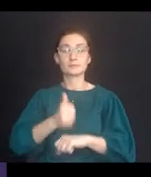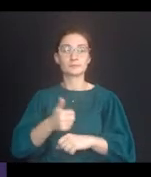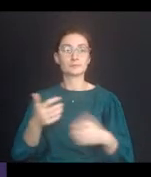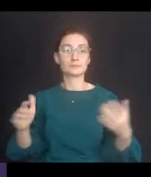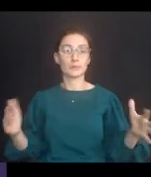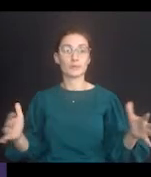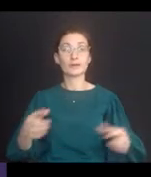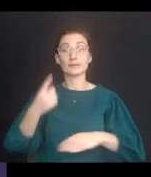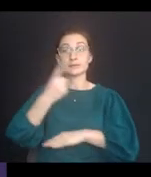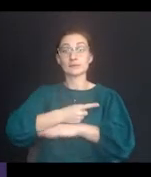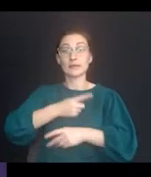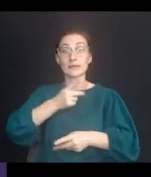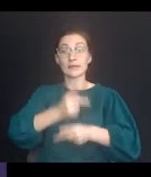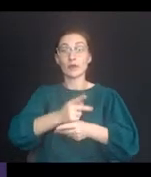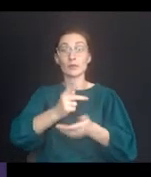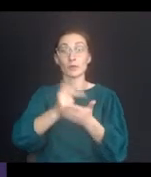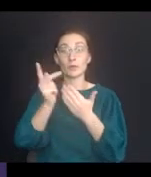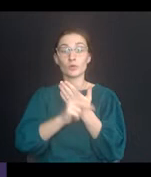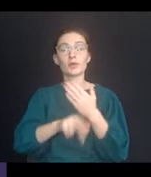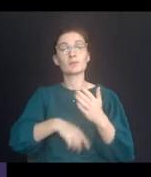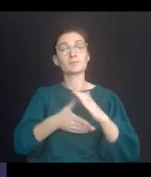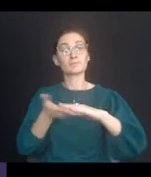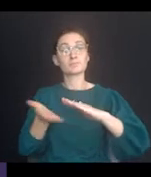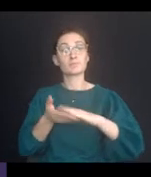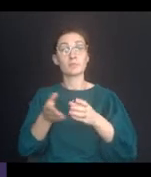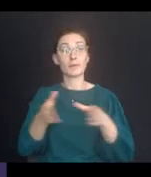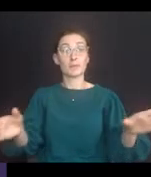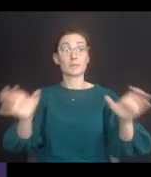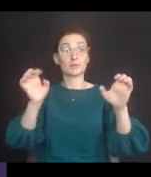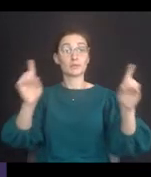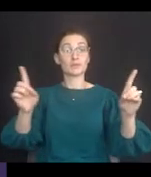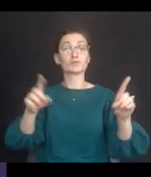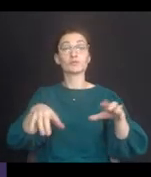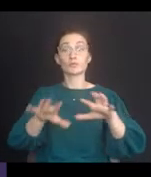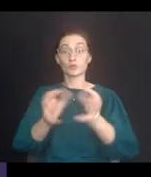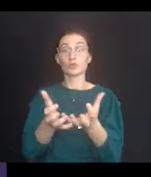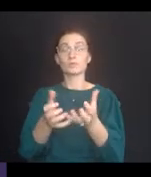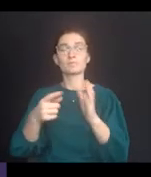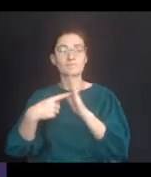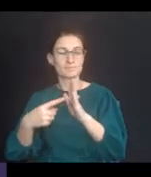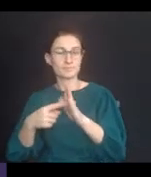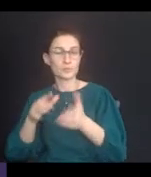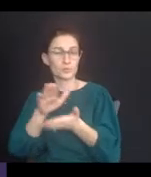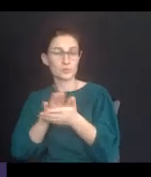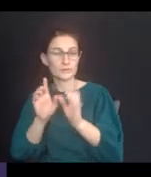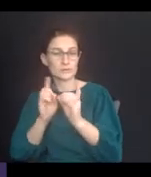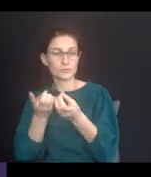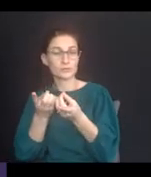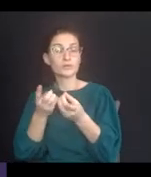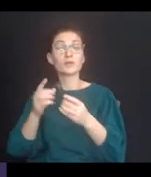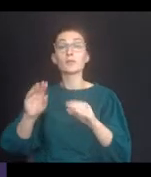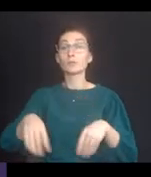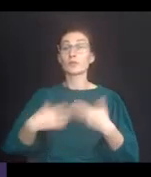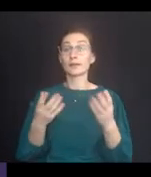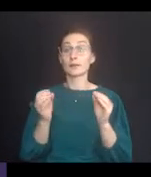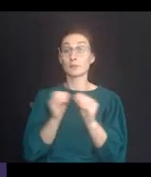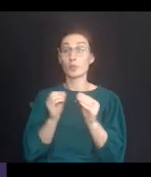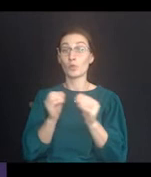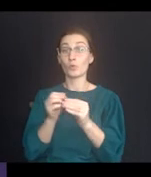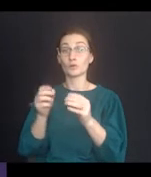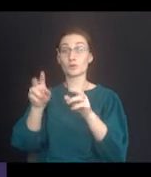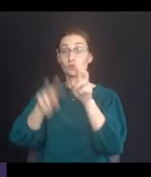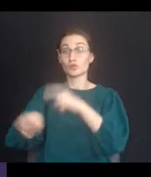that in daycare programs run by public educational entities such as school districts, providing extra